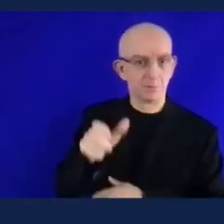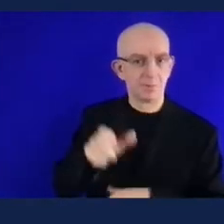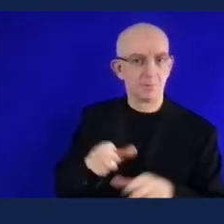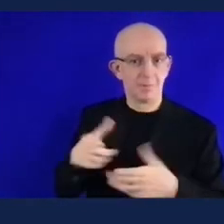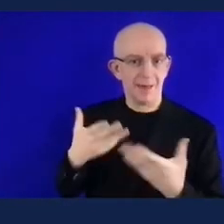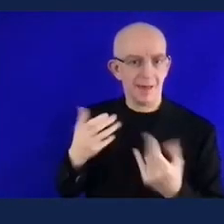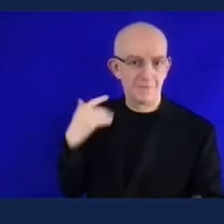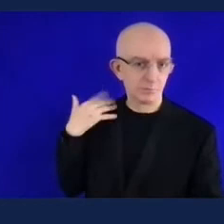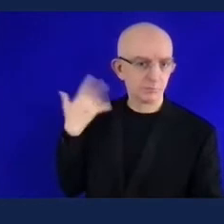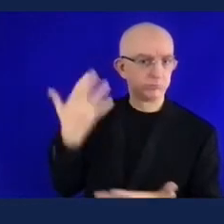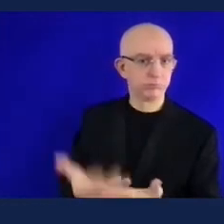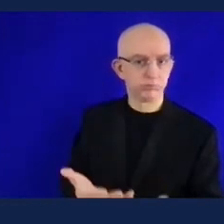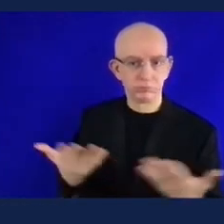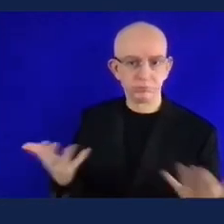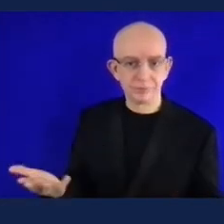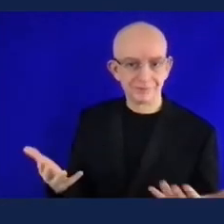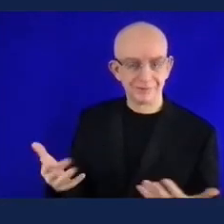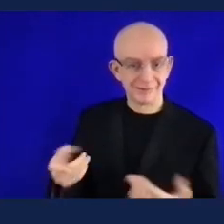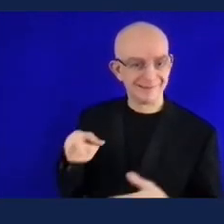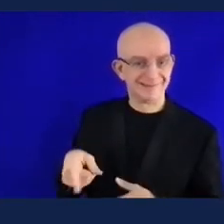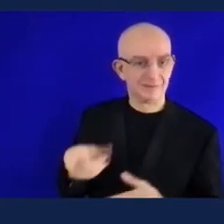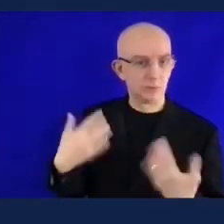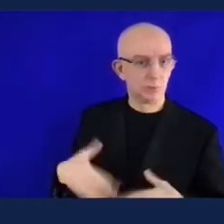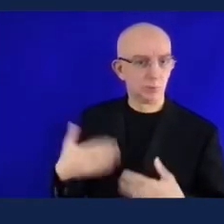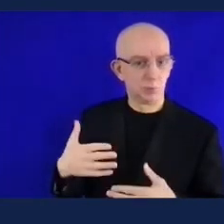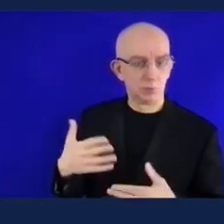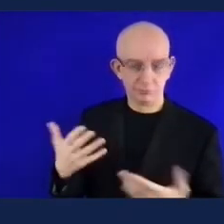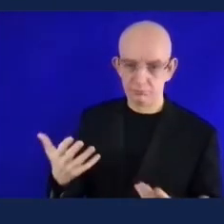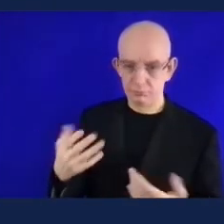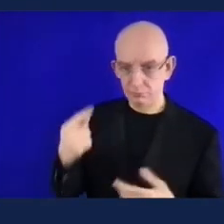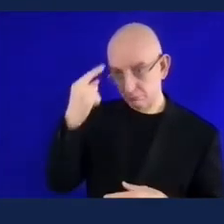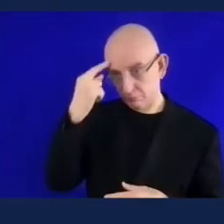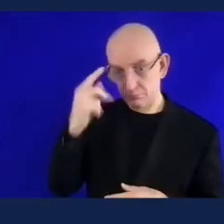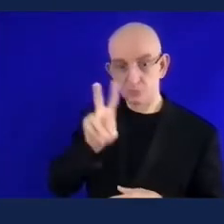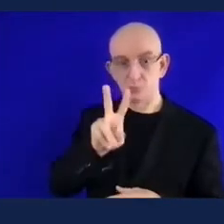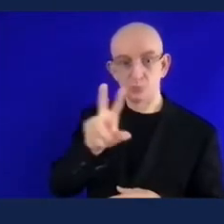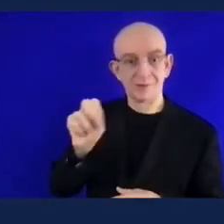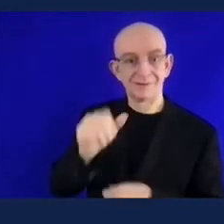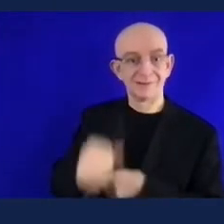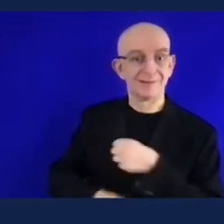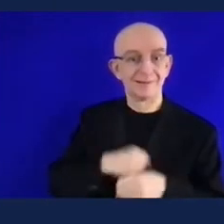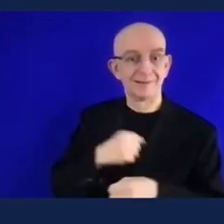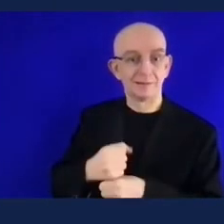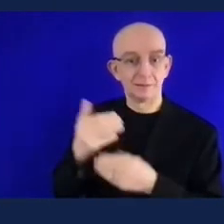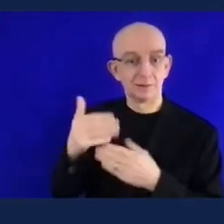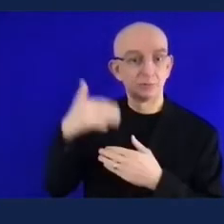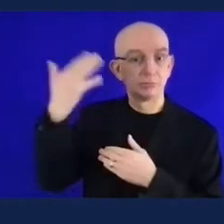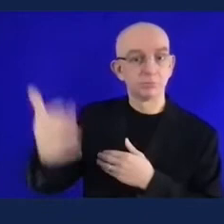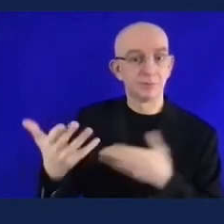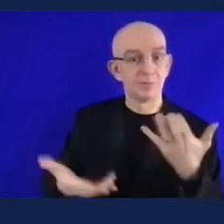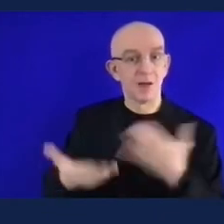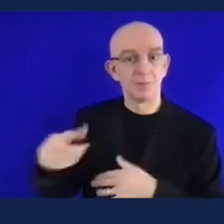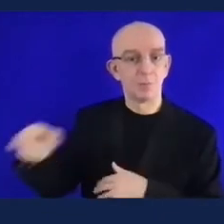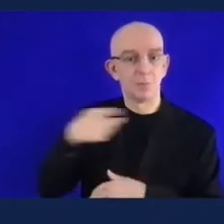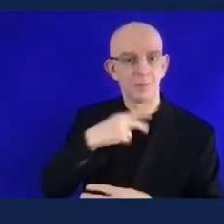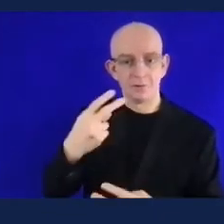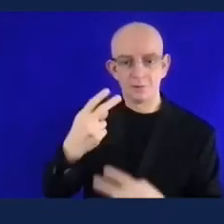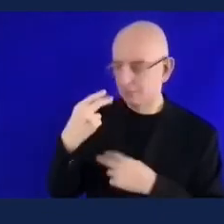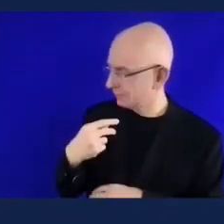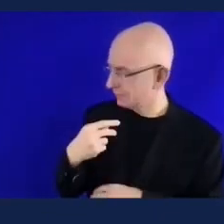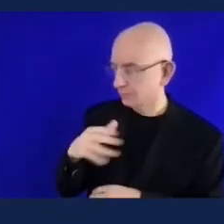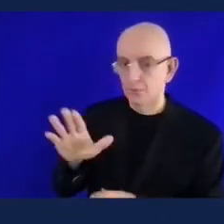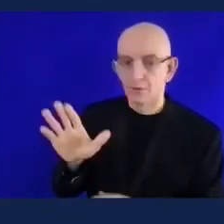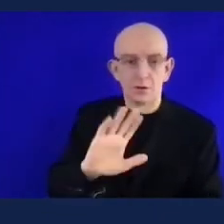exactly uh i'm right with you and i believe uh the valuable 500 said that from the